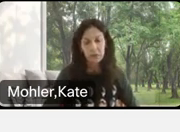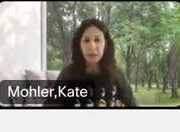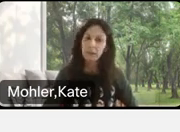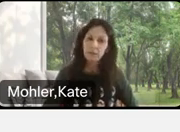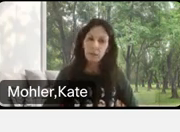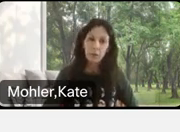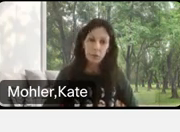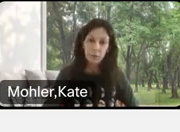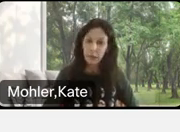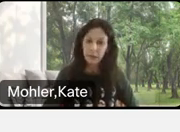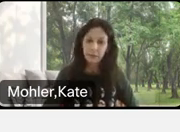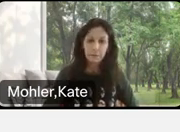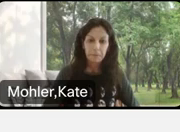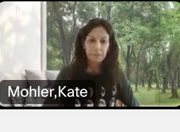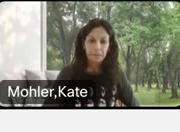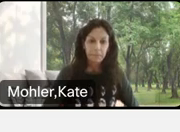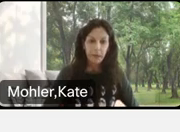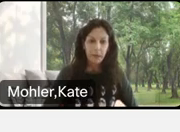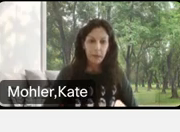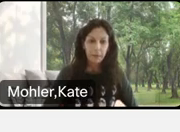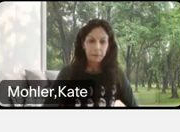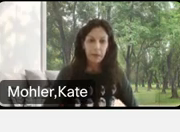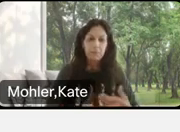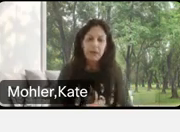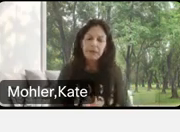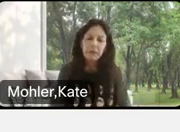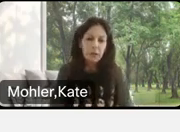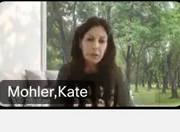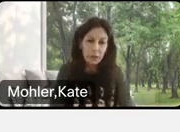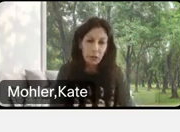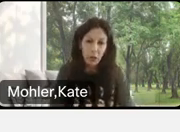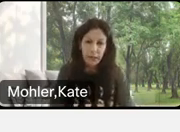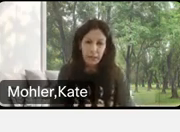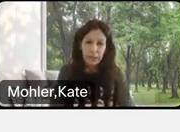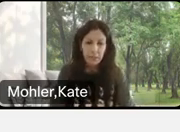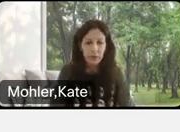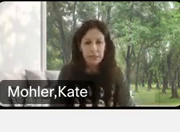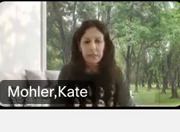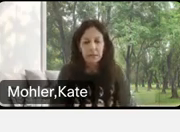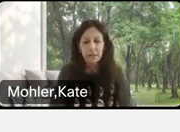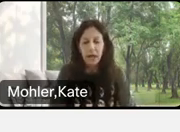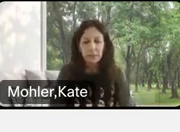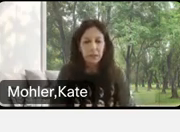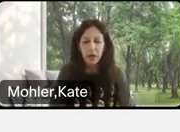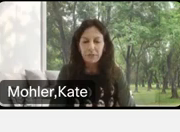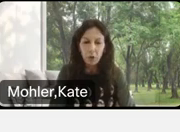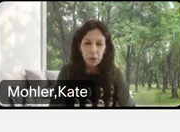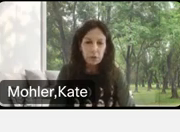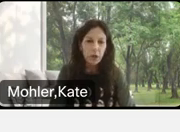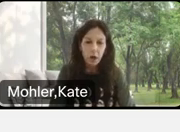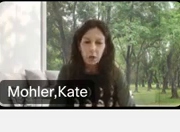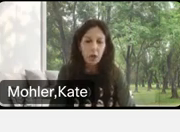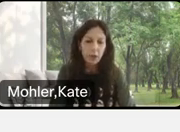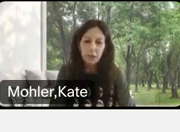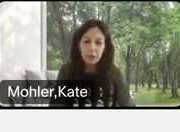you're speaking to someone who's blind. Um, metaphors, you know, I, I come across this a lot. You know, of course,